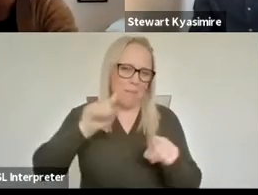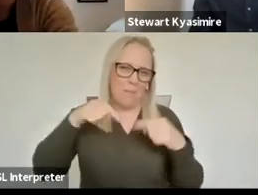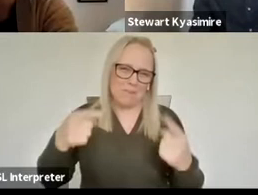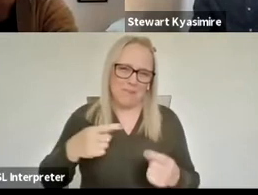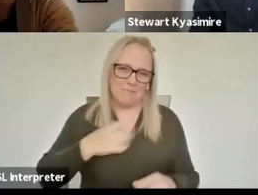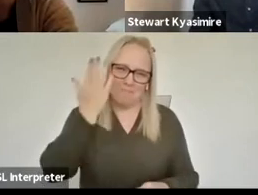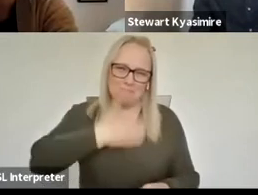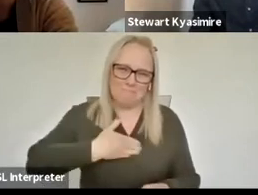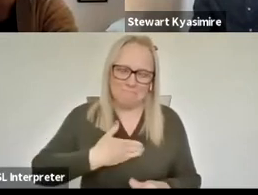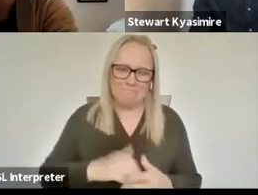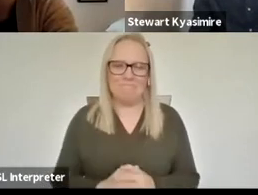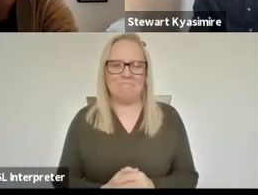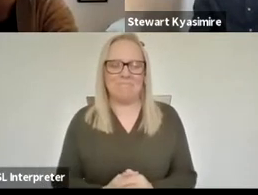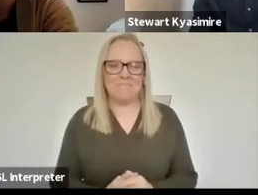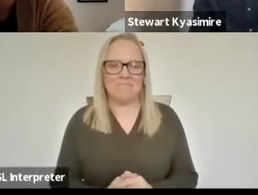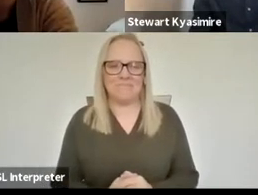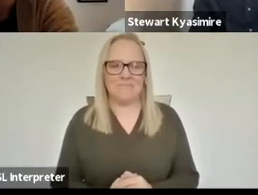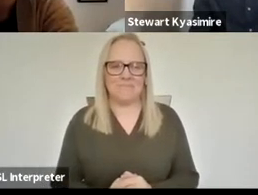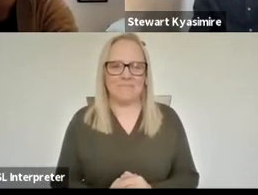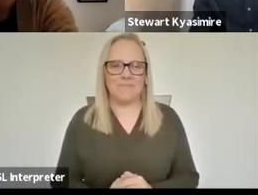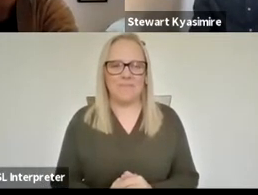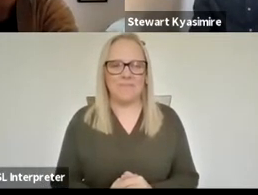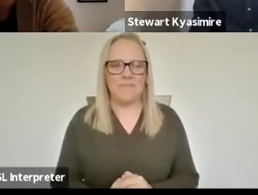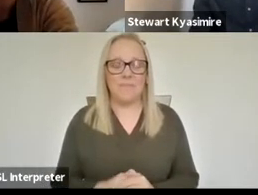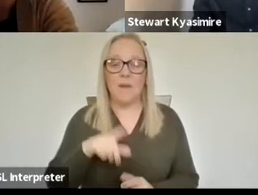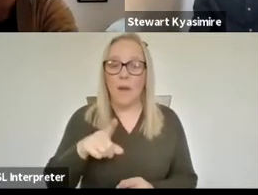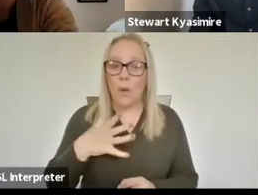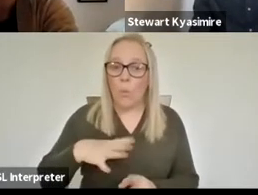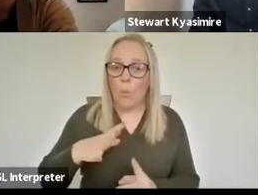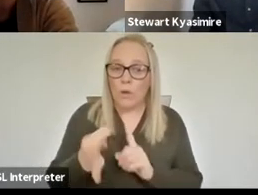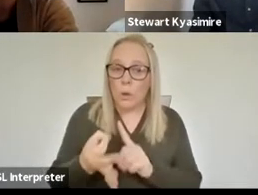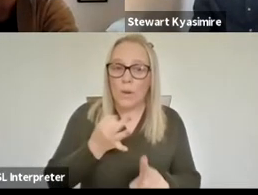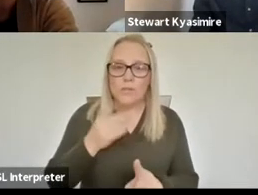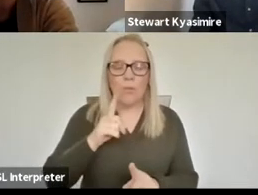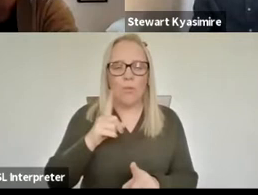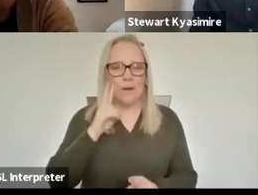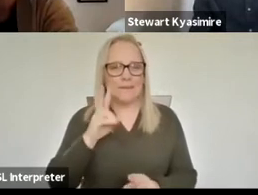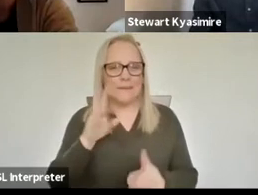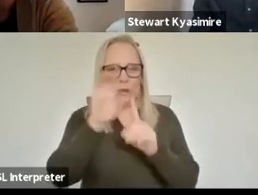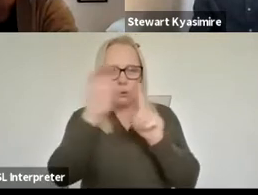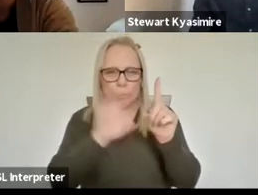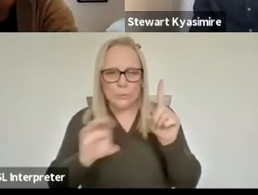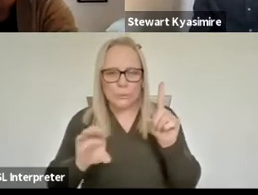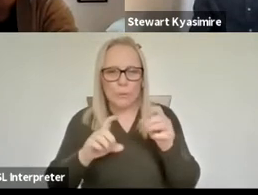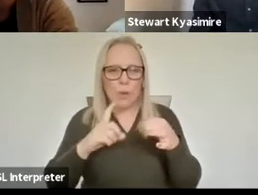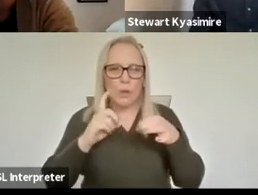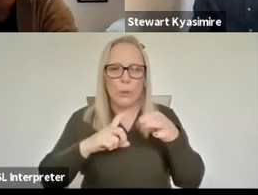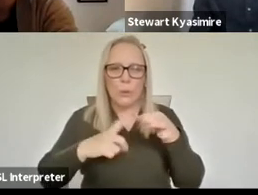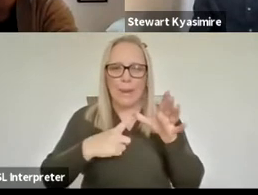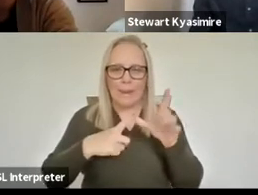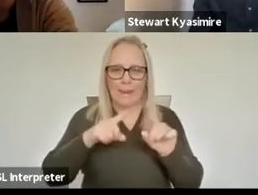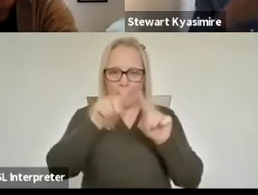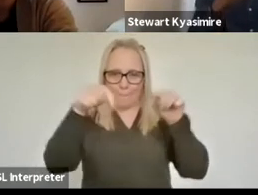we don't manage to answer all of your questions and to ask a question you can use the zoom Q&A function and you'll find that at the bottom of your screen